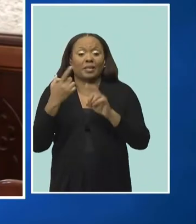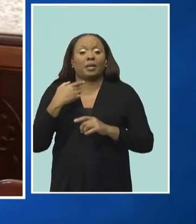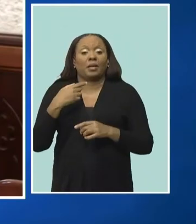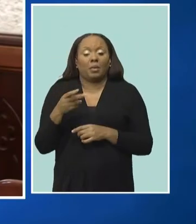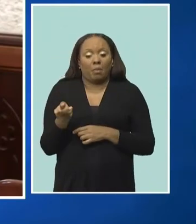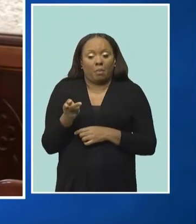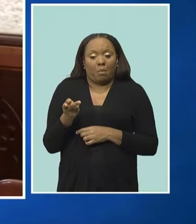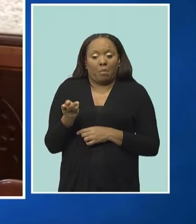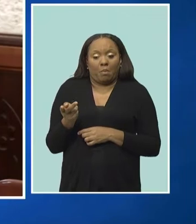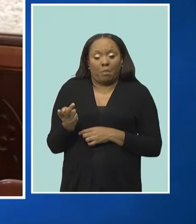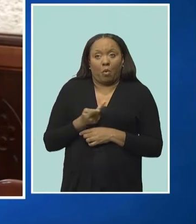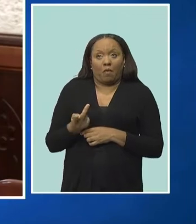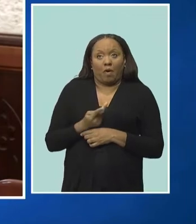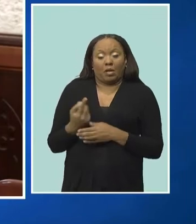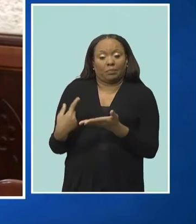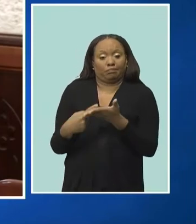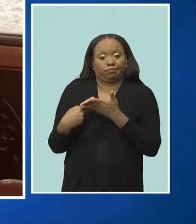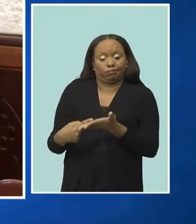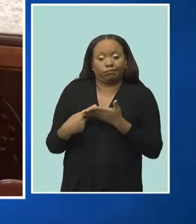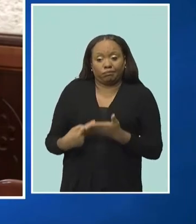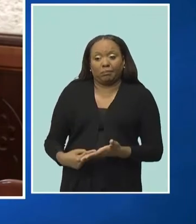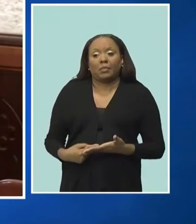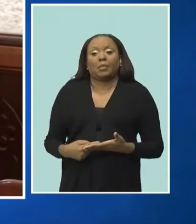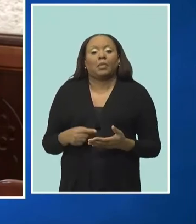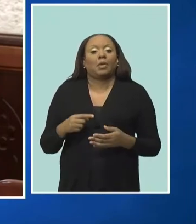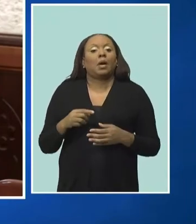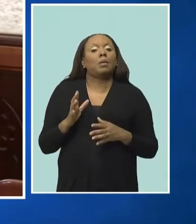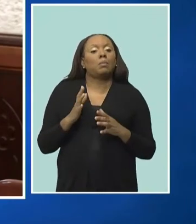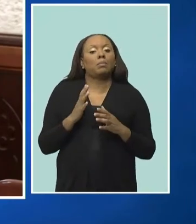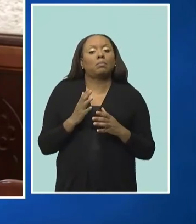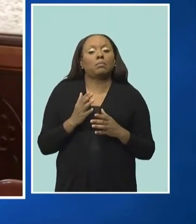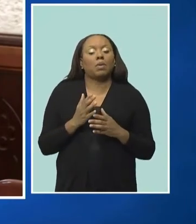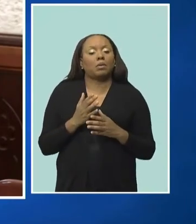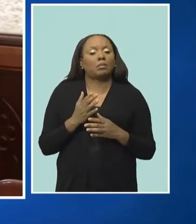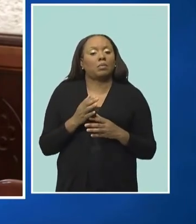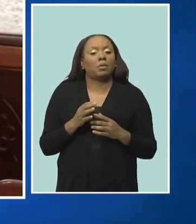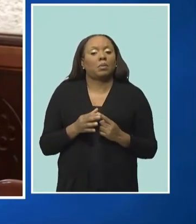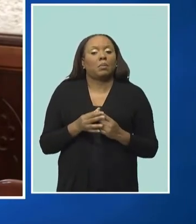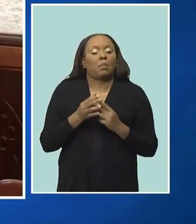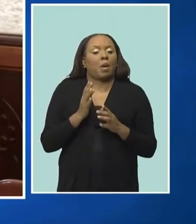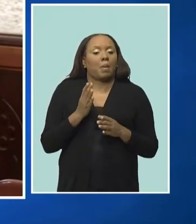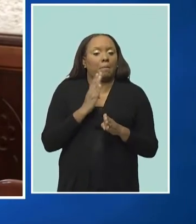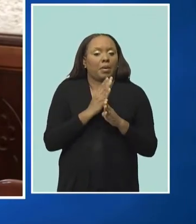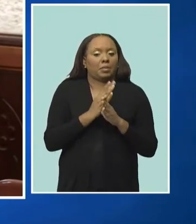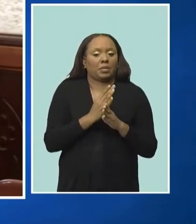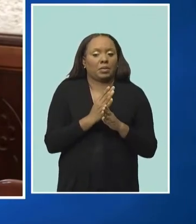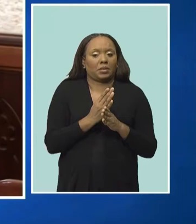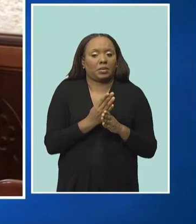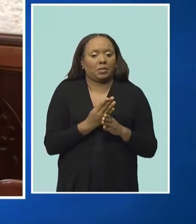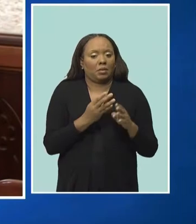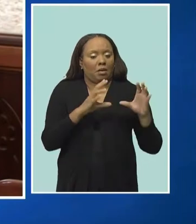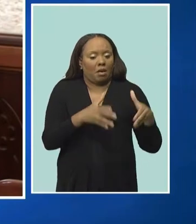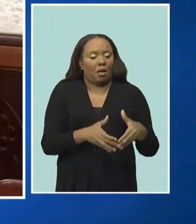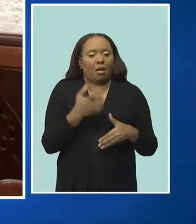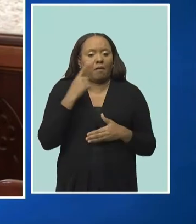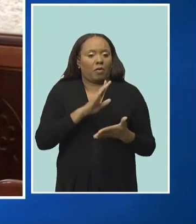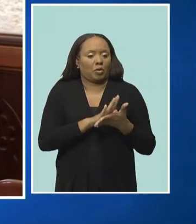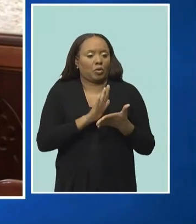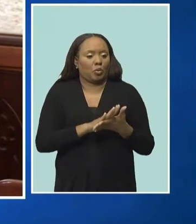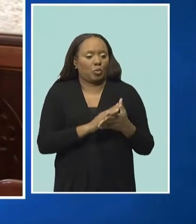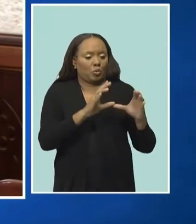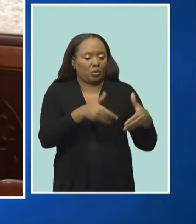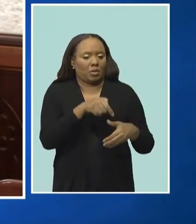dedicated fleets for schools to be able to try to improve the transportation